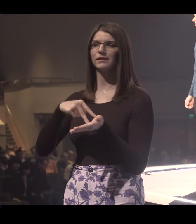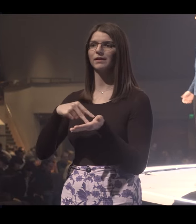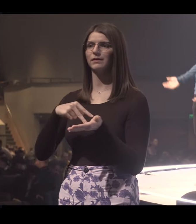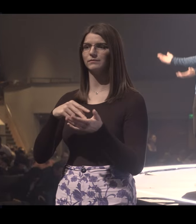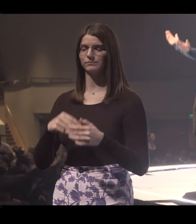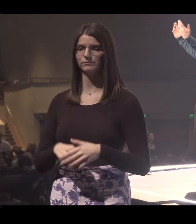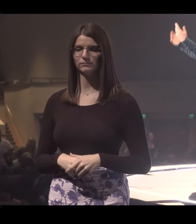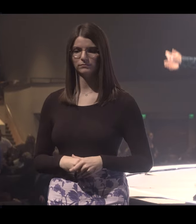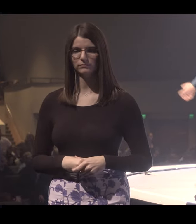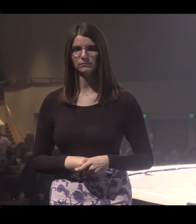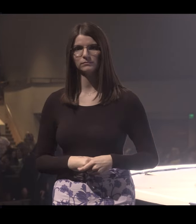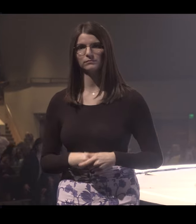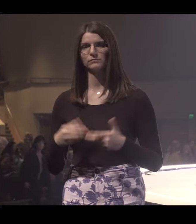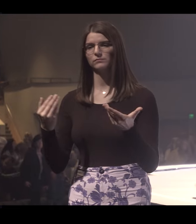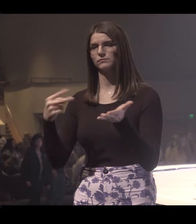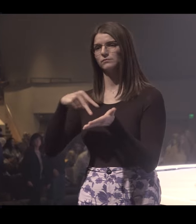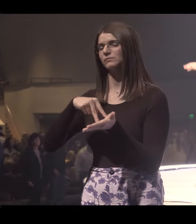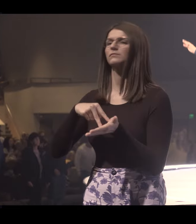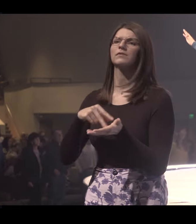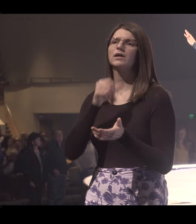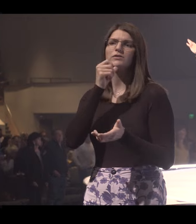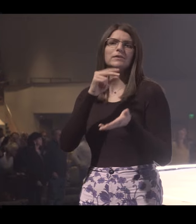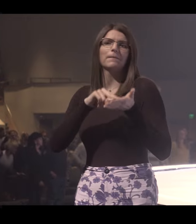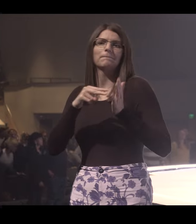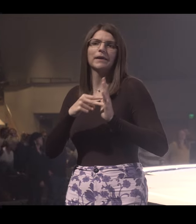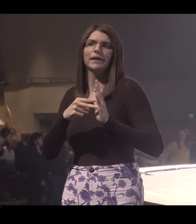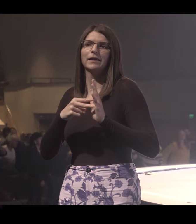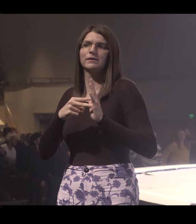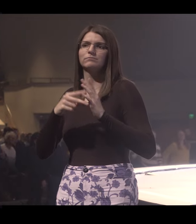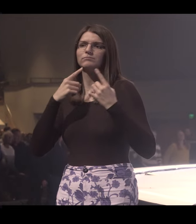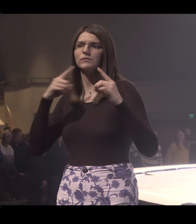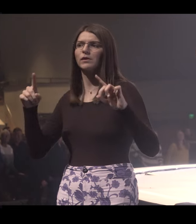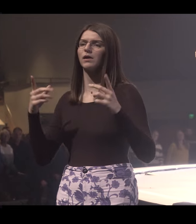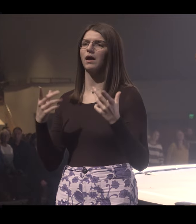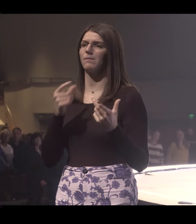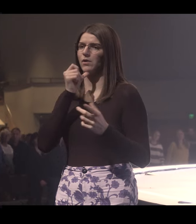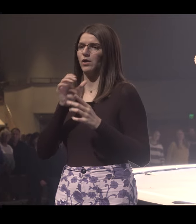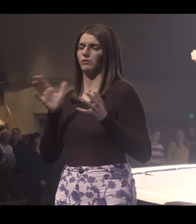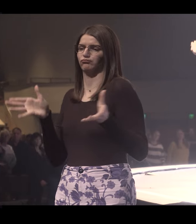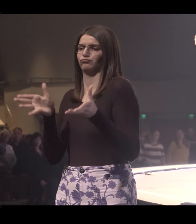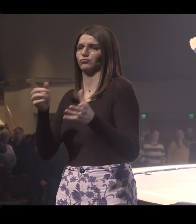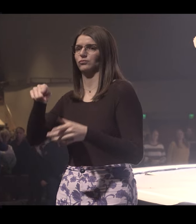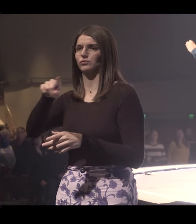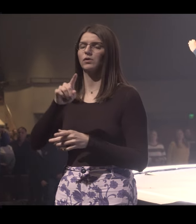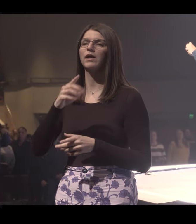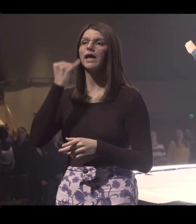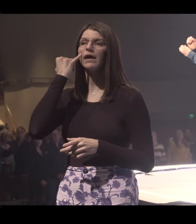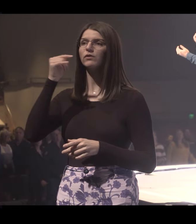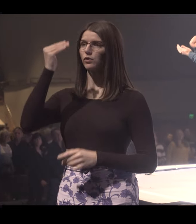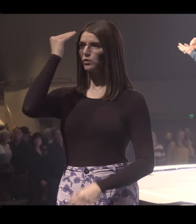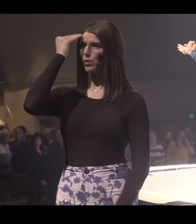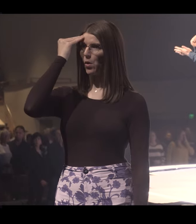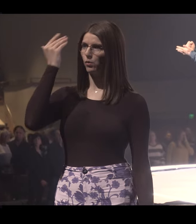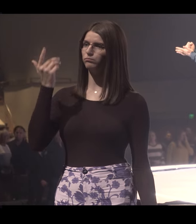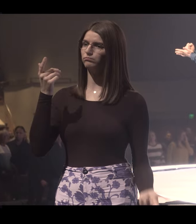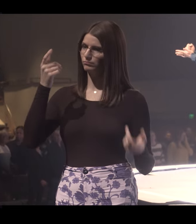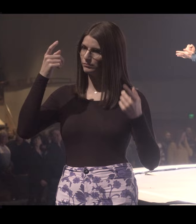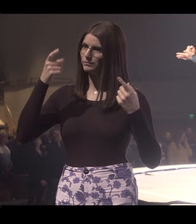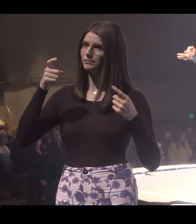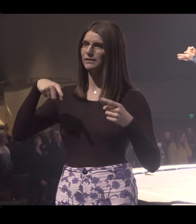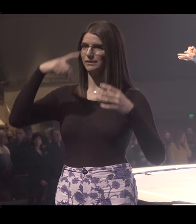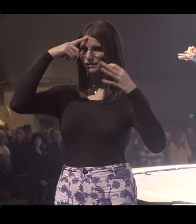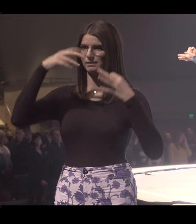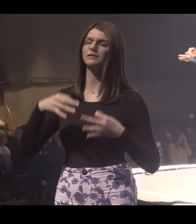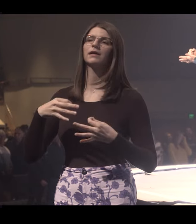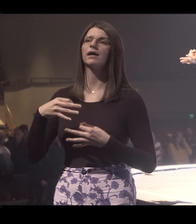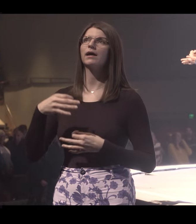like we've done every week of this series. Just stand up. This doesn't mean you're taking the declaration. I'm not going to pressure you. But if you know you need to make the